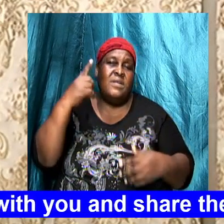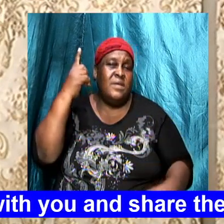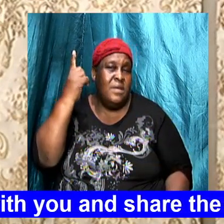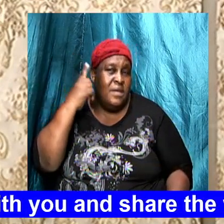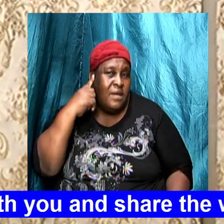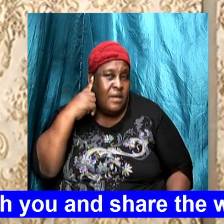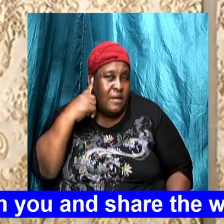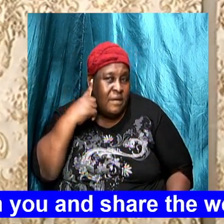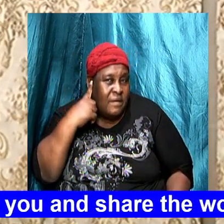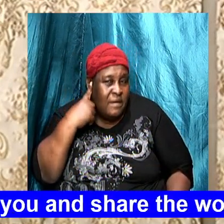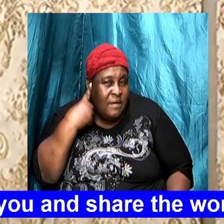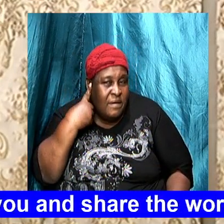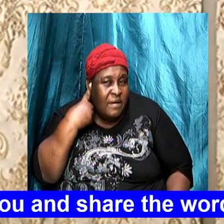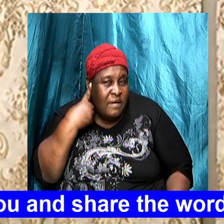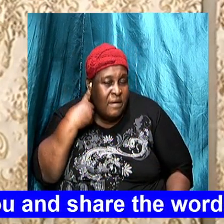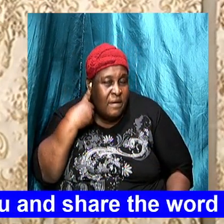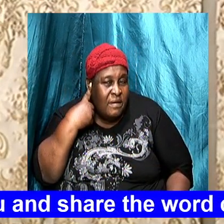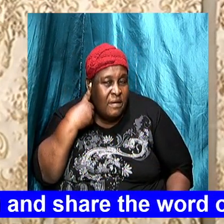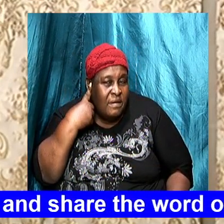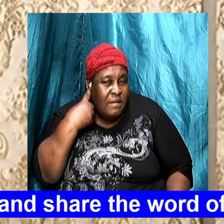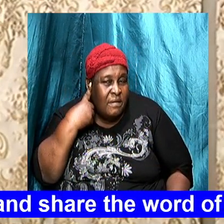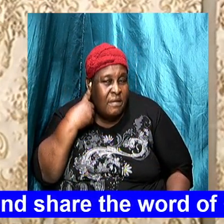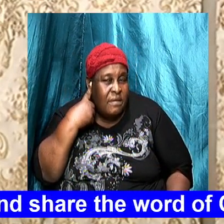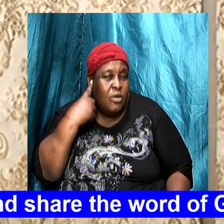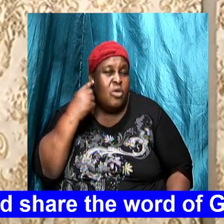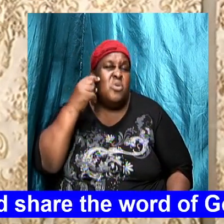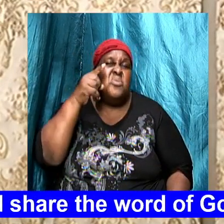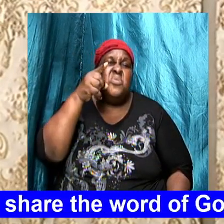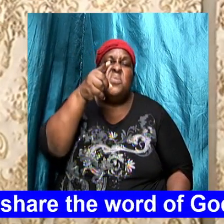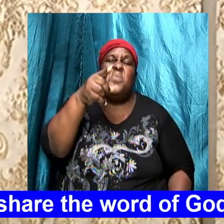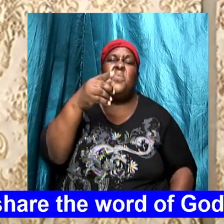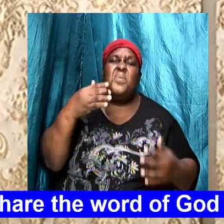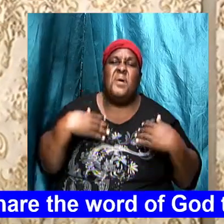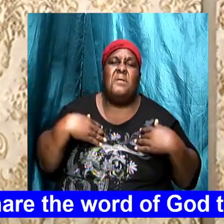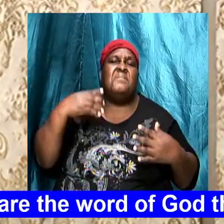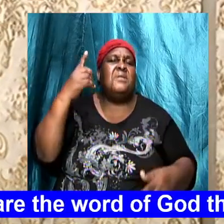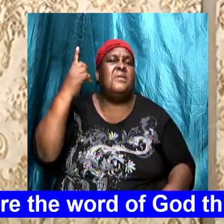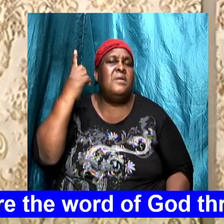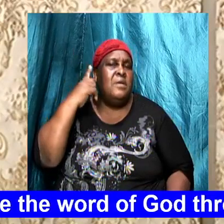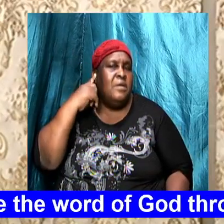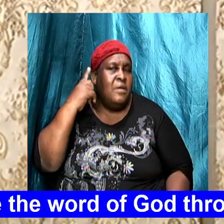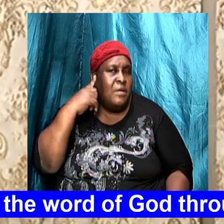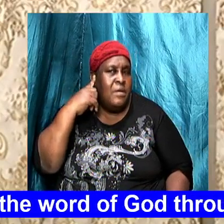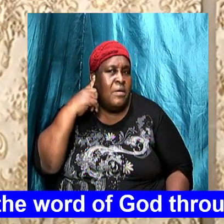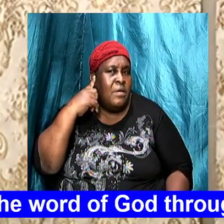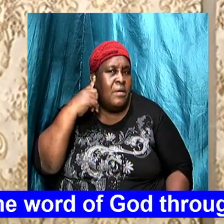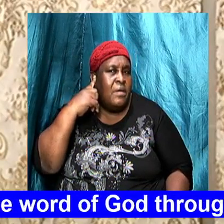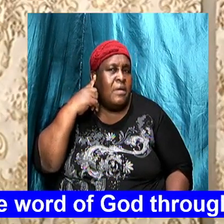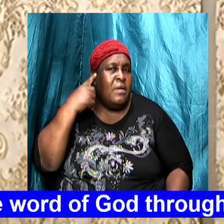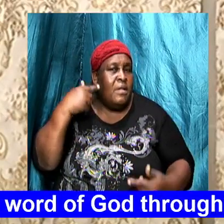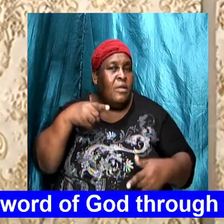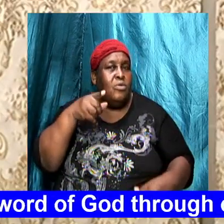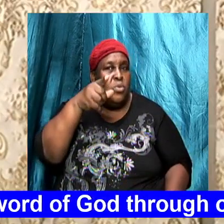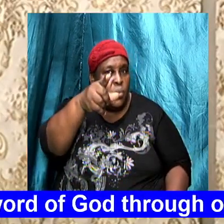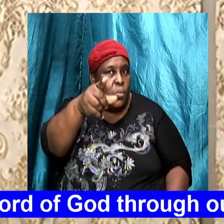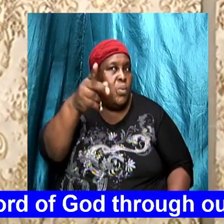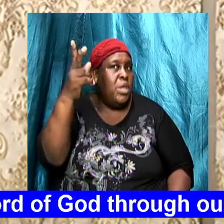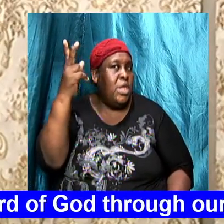brothers and sisters he who hath an ear let him hear